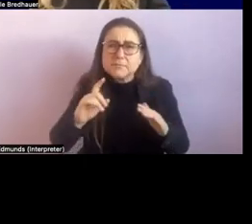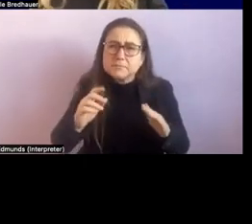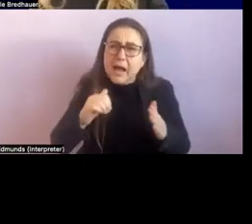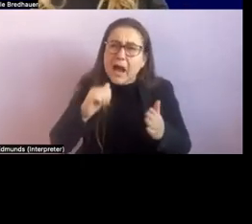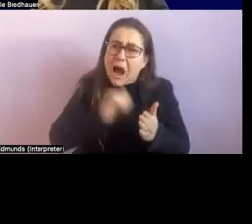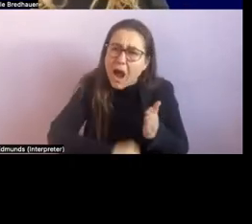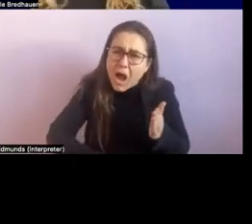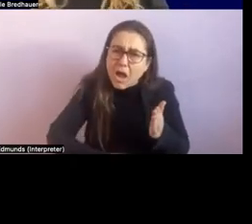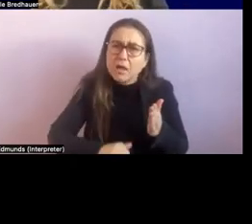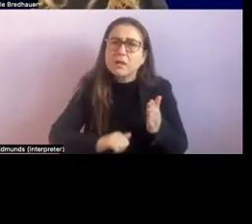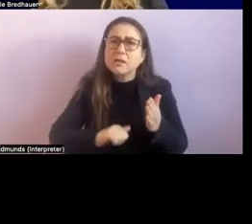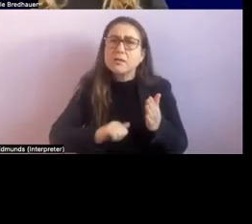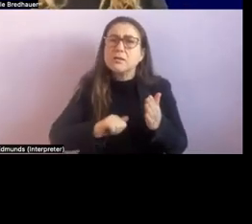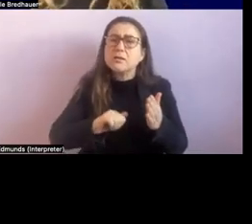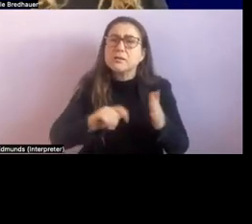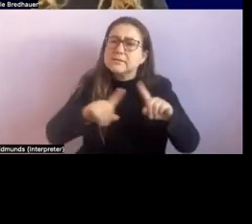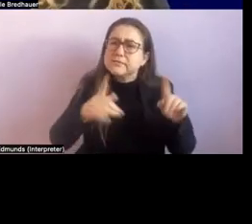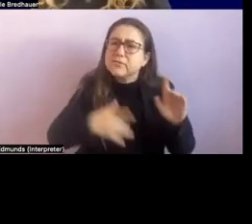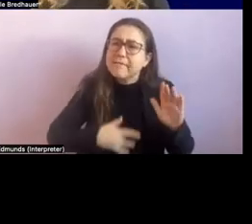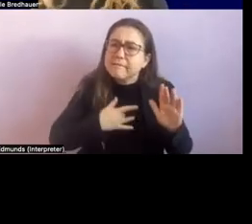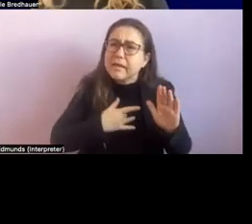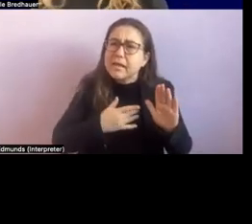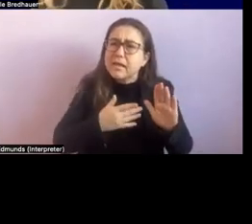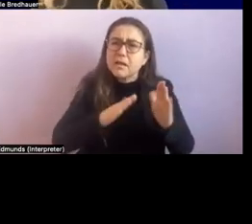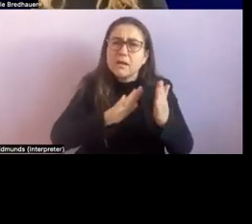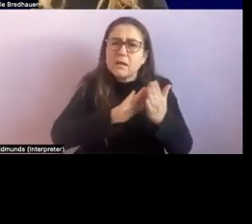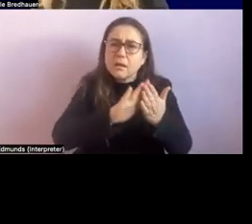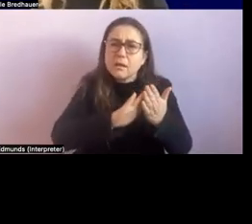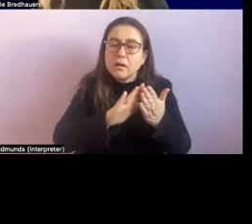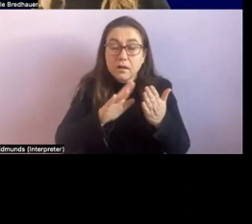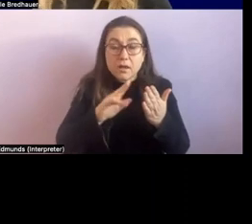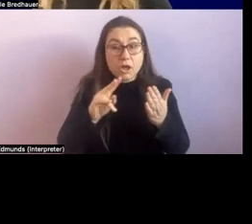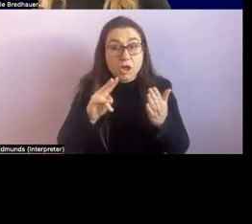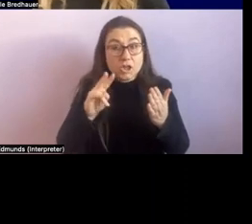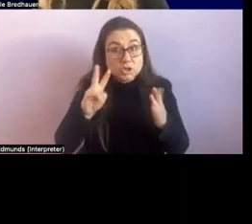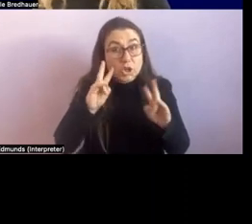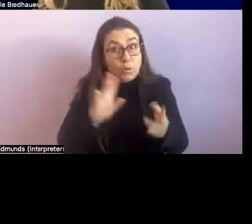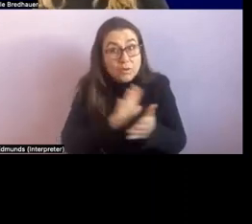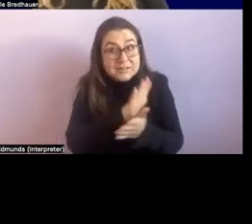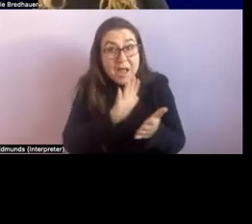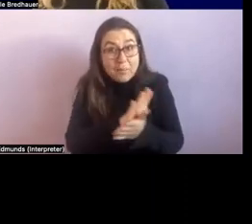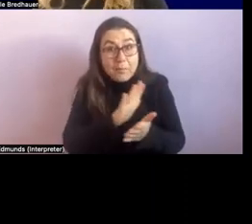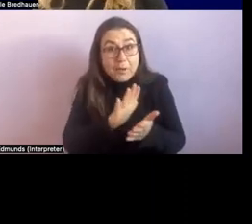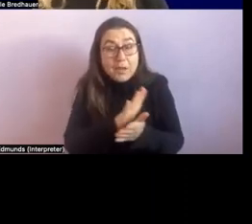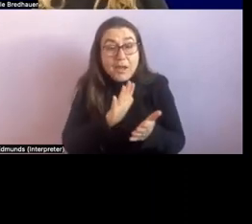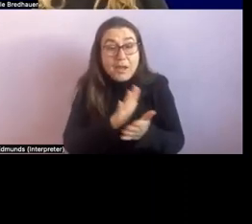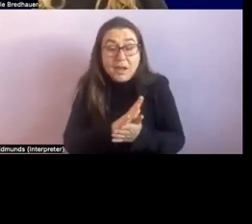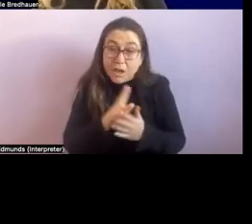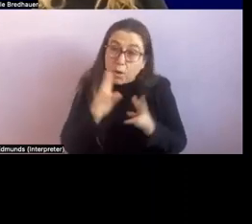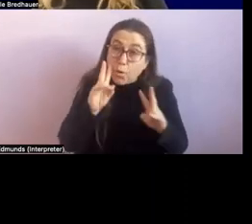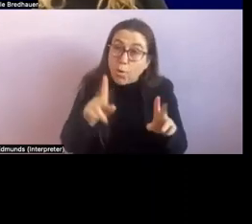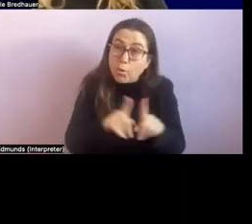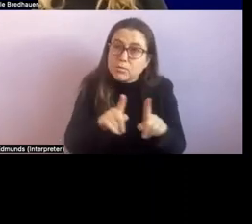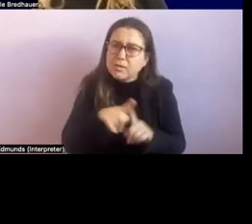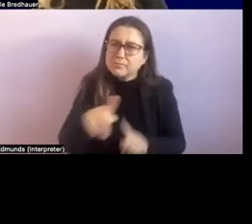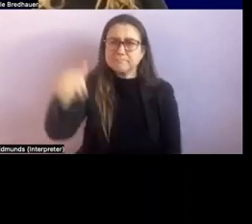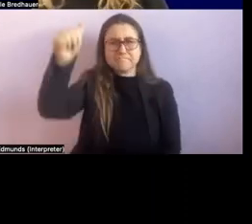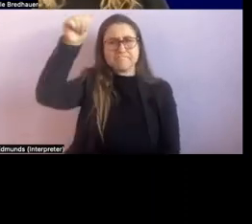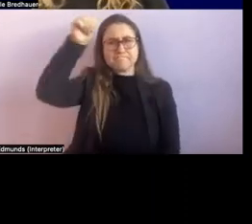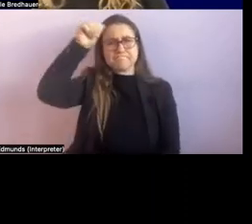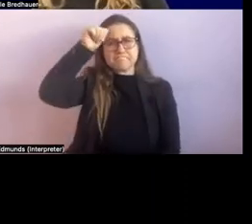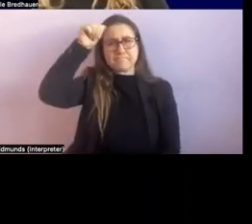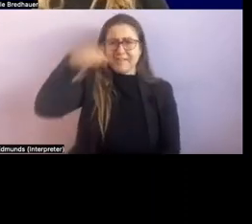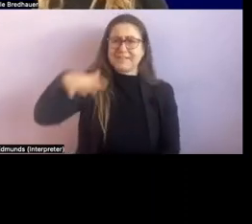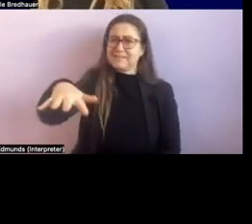the surface she's um pretty looks very happy she seems like she knows this space